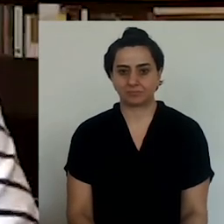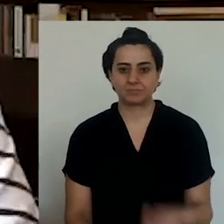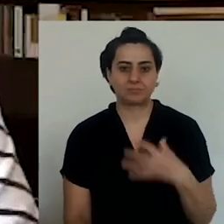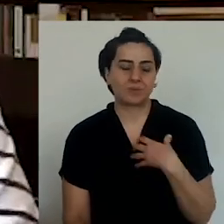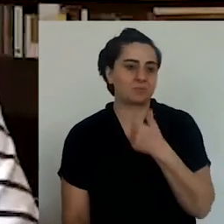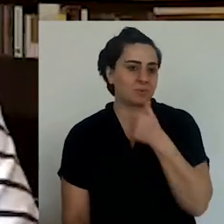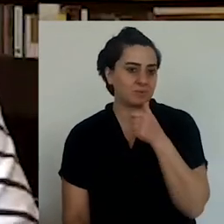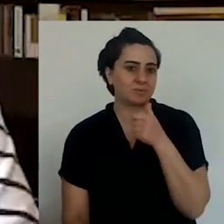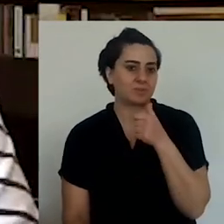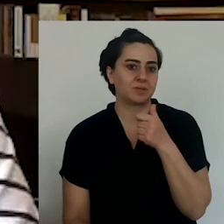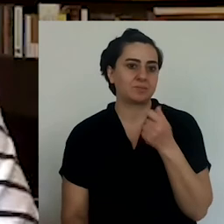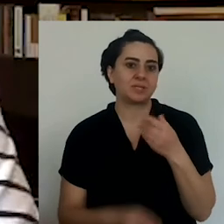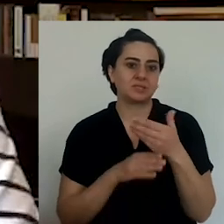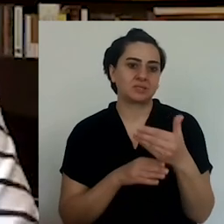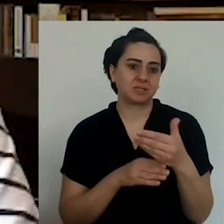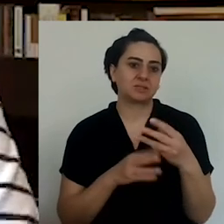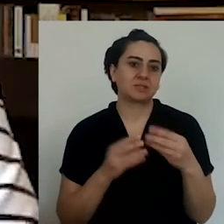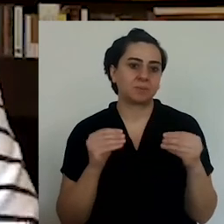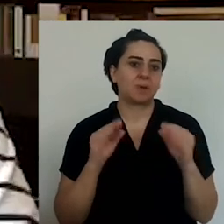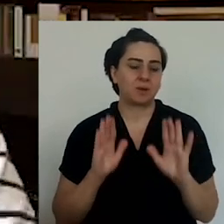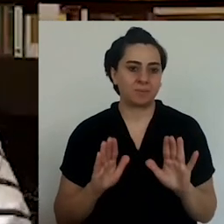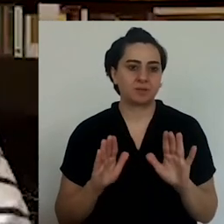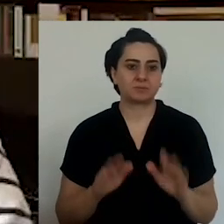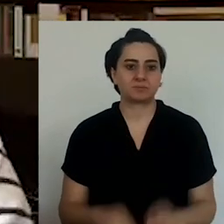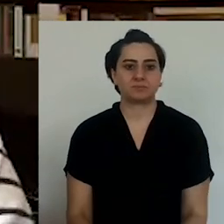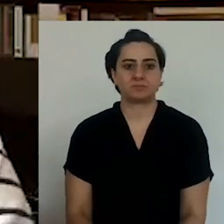I lost my father a little bit later.